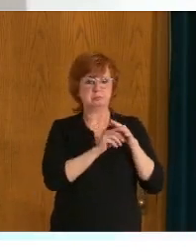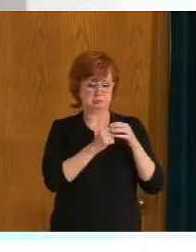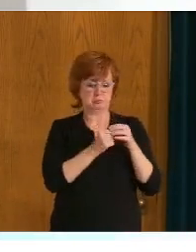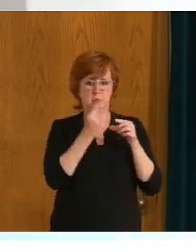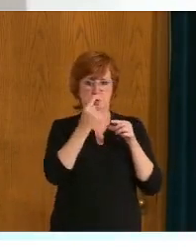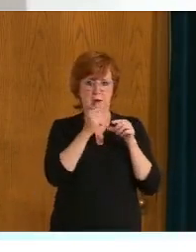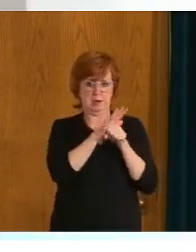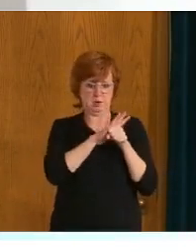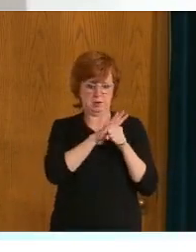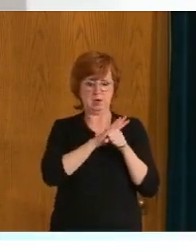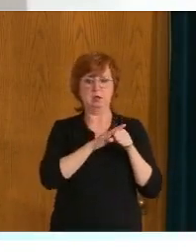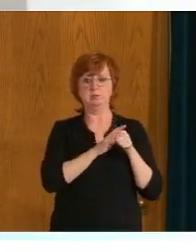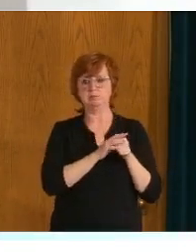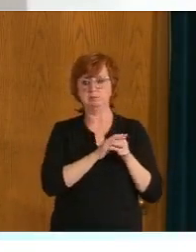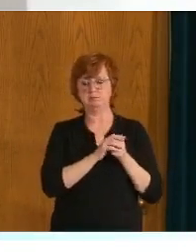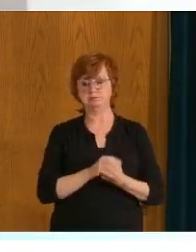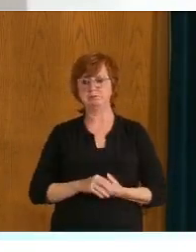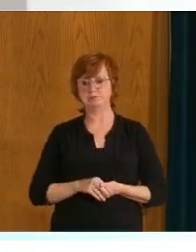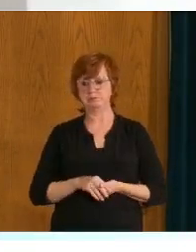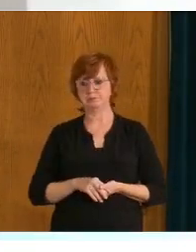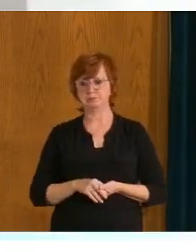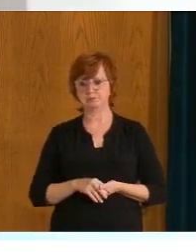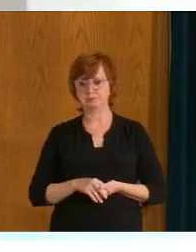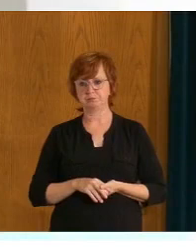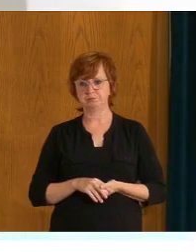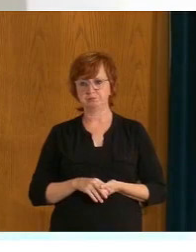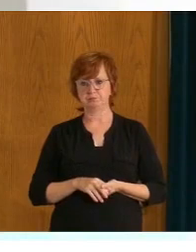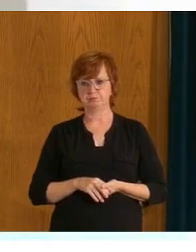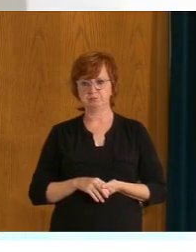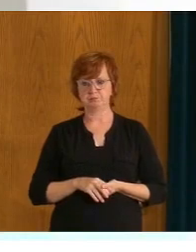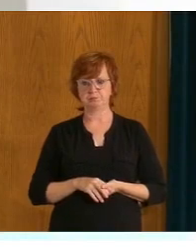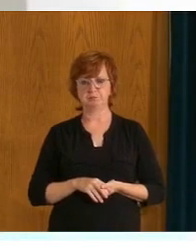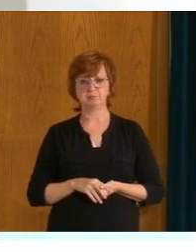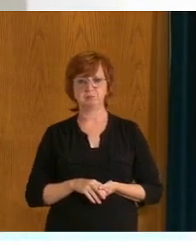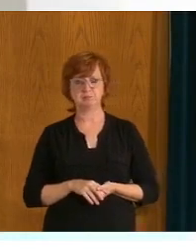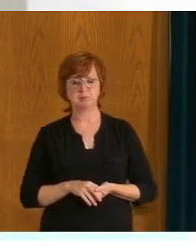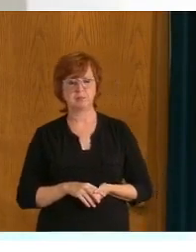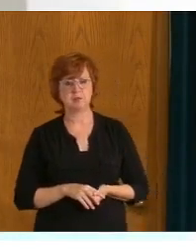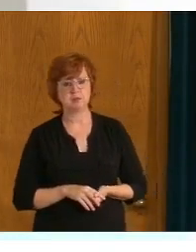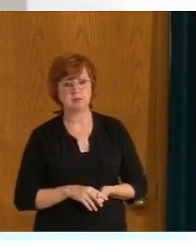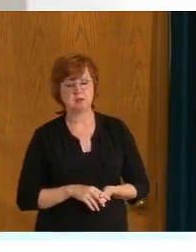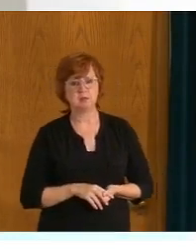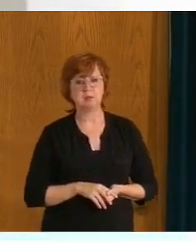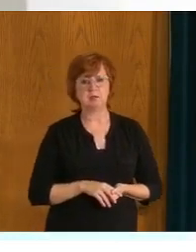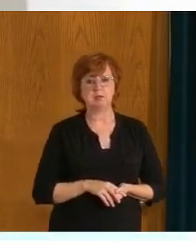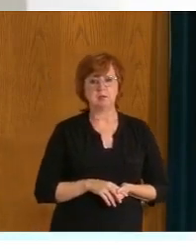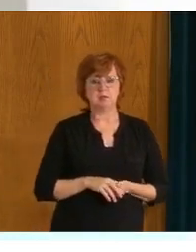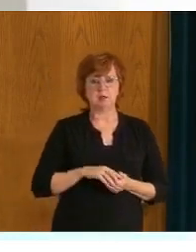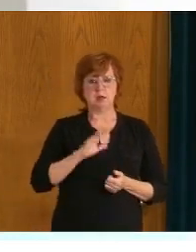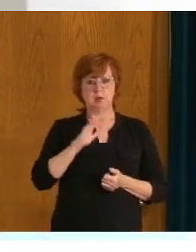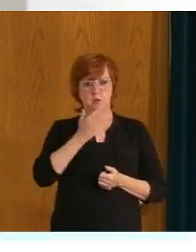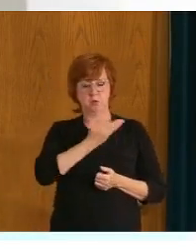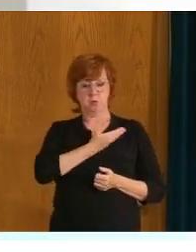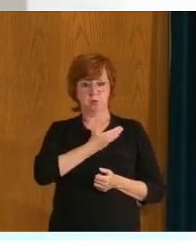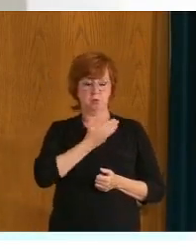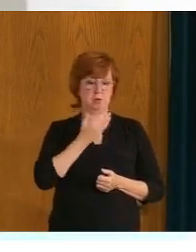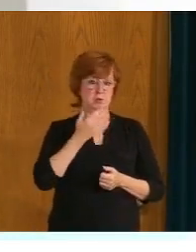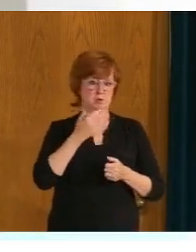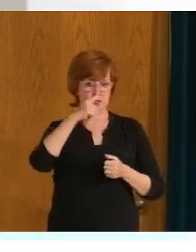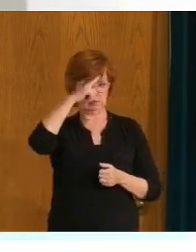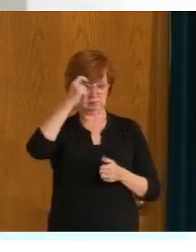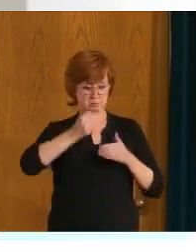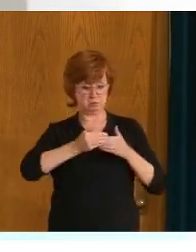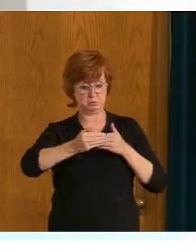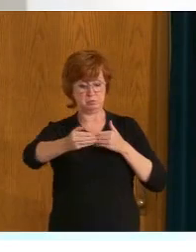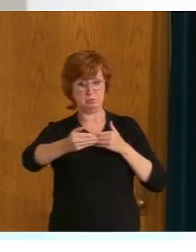And again, you know, the higher our vaccine rate continues to go first dose and second dose over the summer, the better we'll